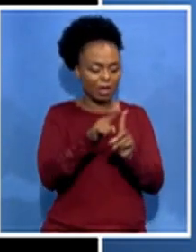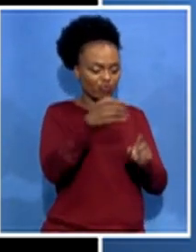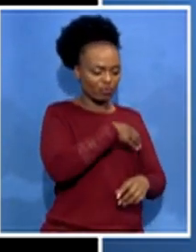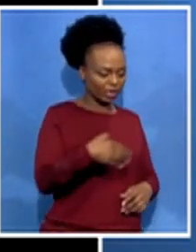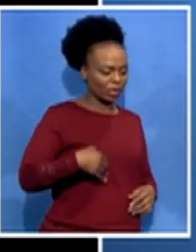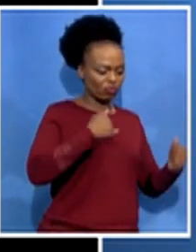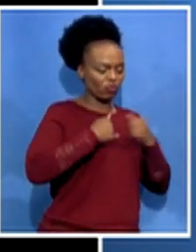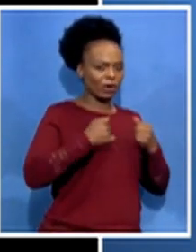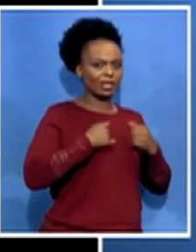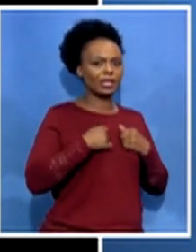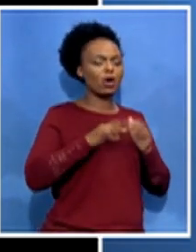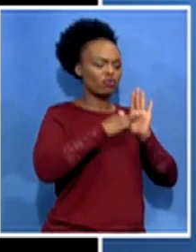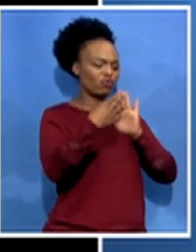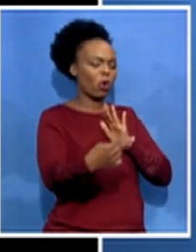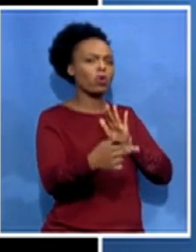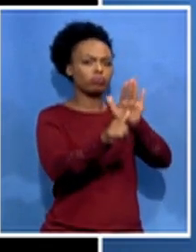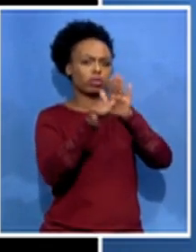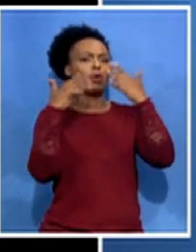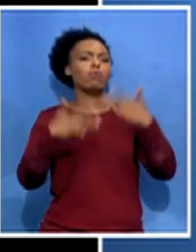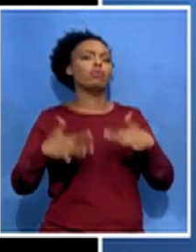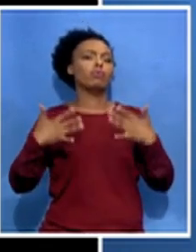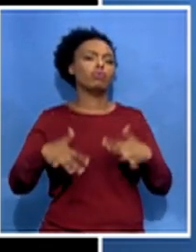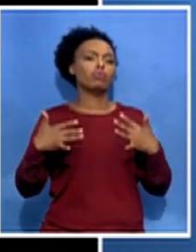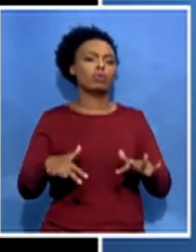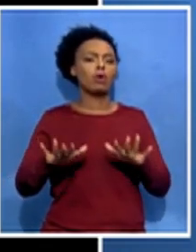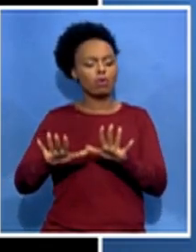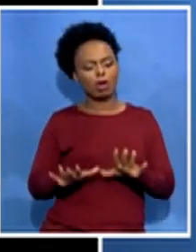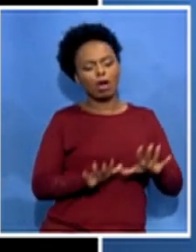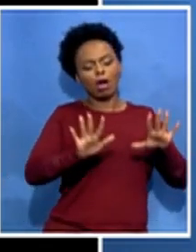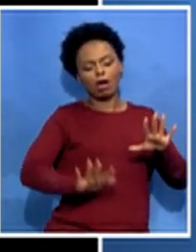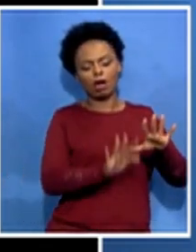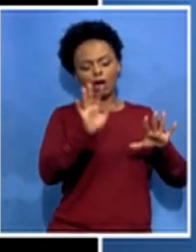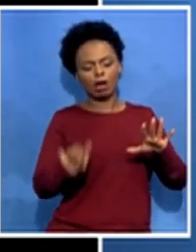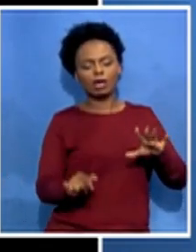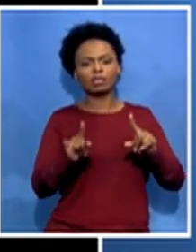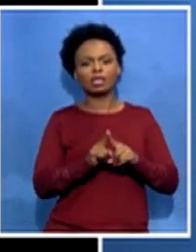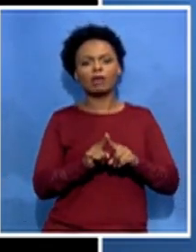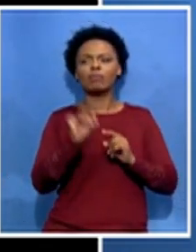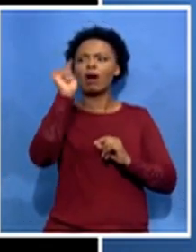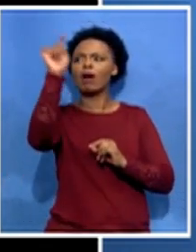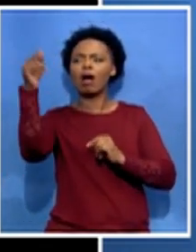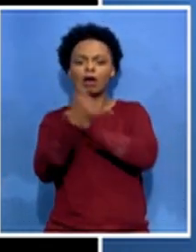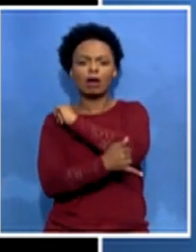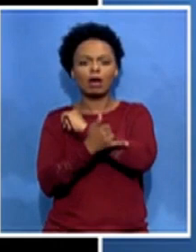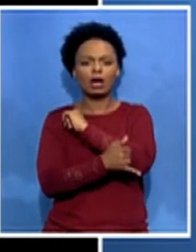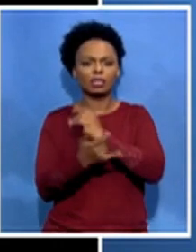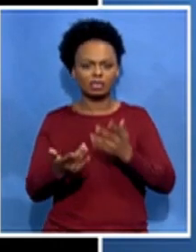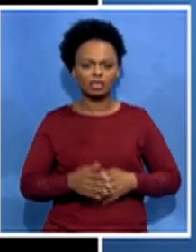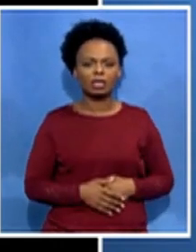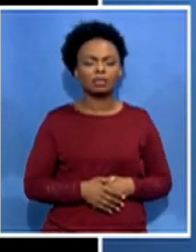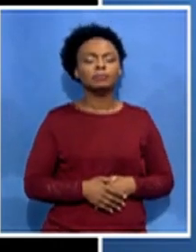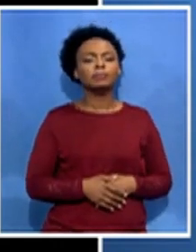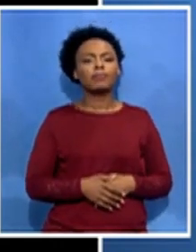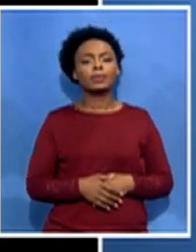the continent and globally he gets to be invited to be multilateral for a way he's able to talk about the